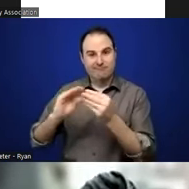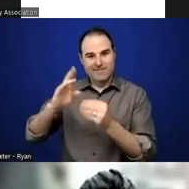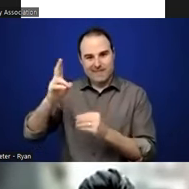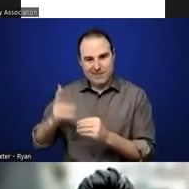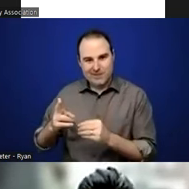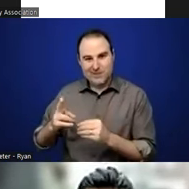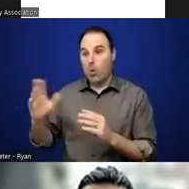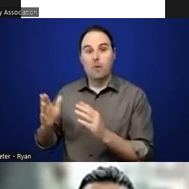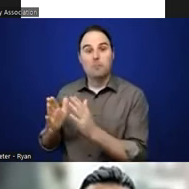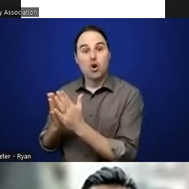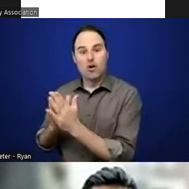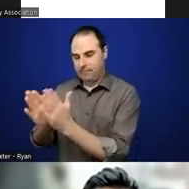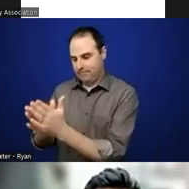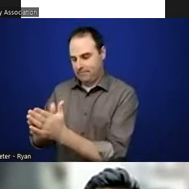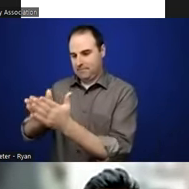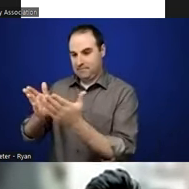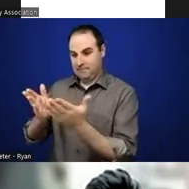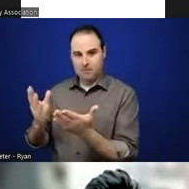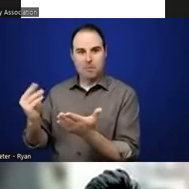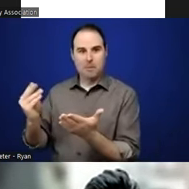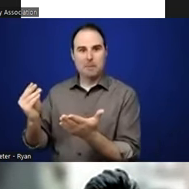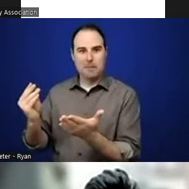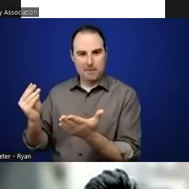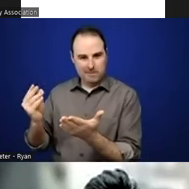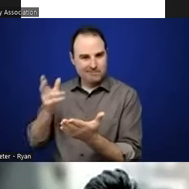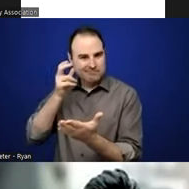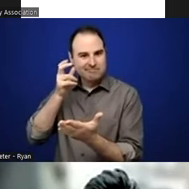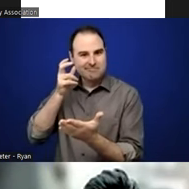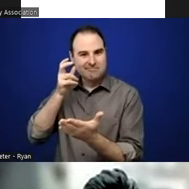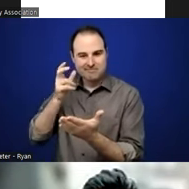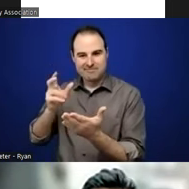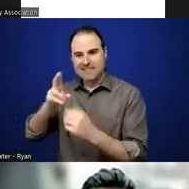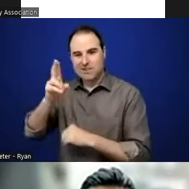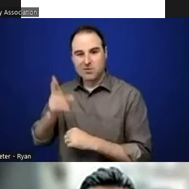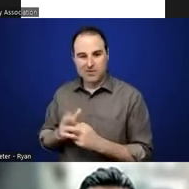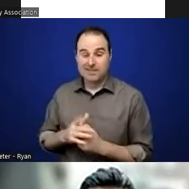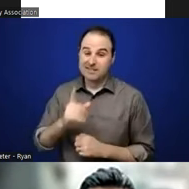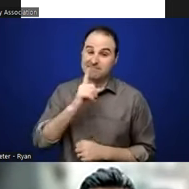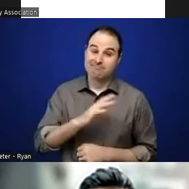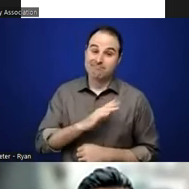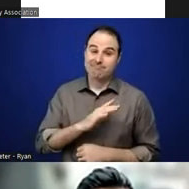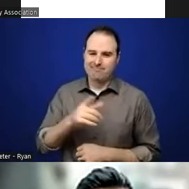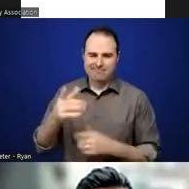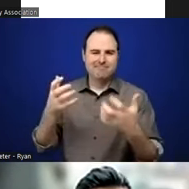your interest in objects and how that can trigger memory and